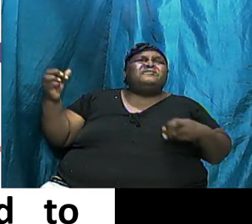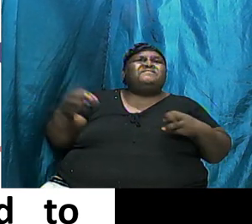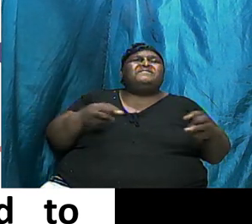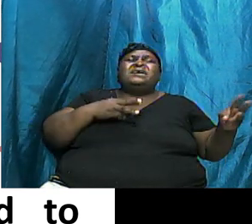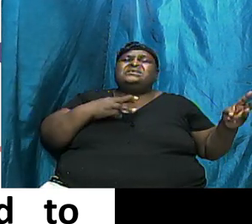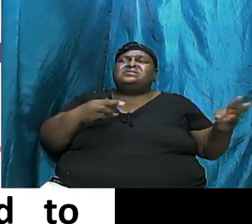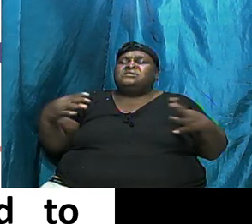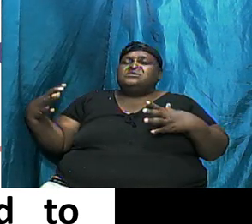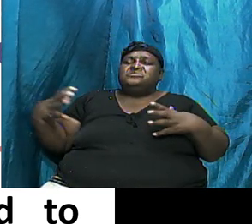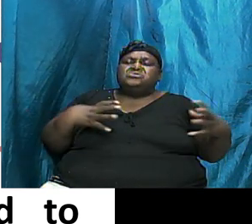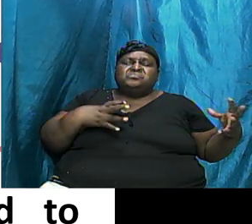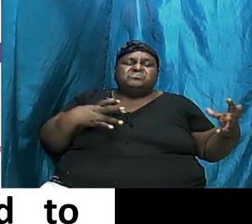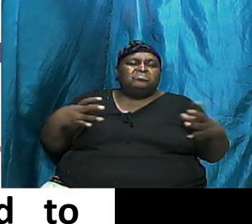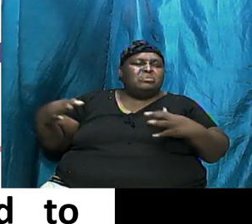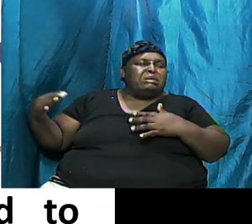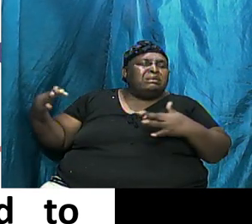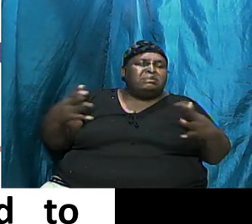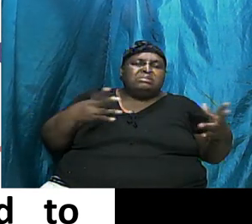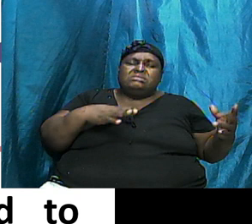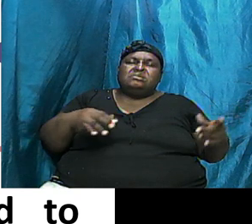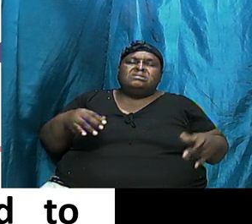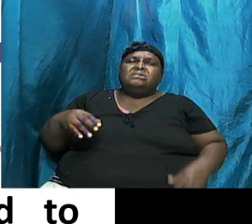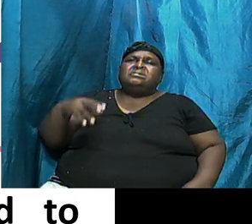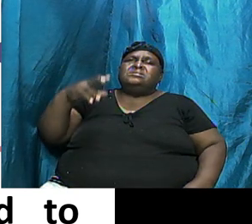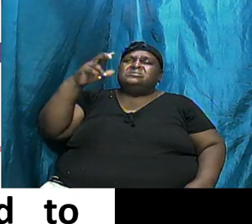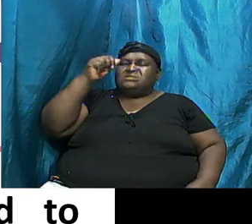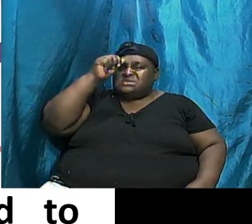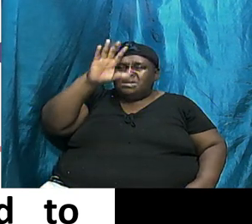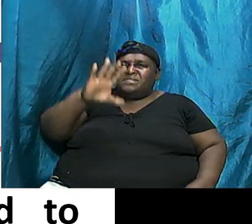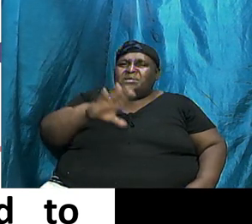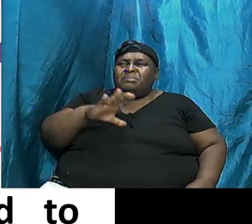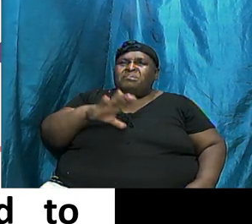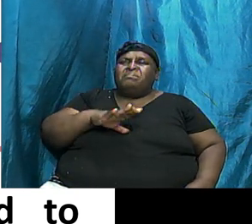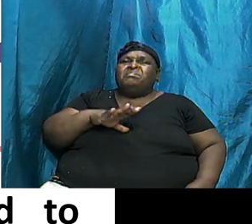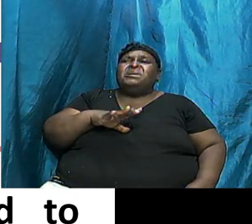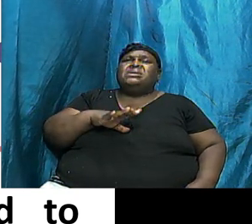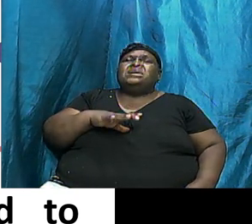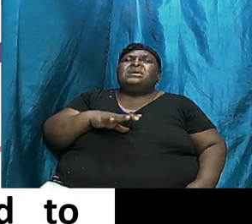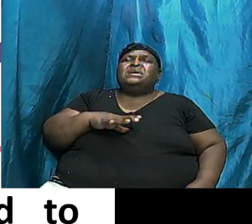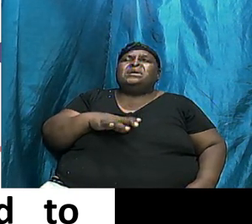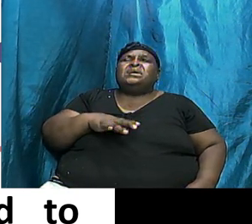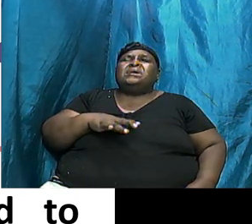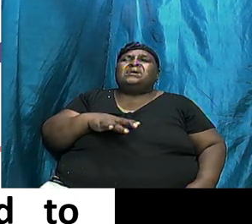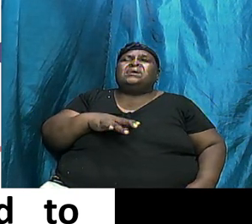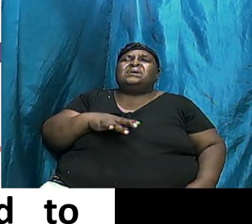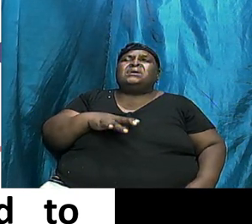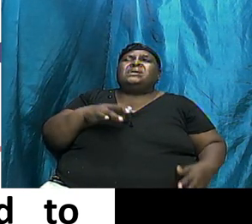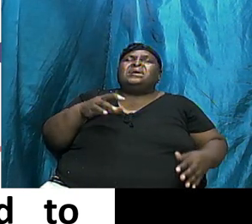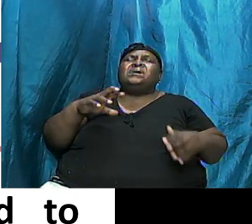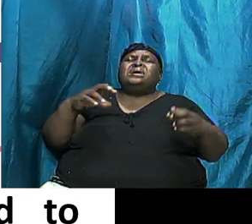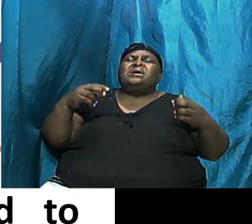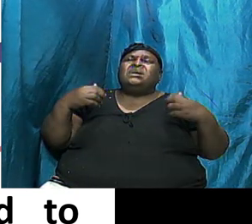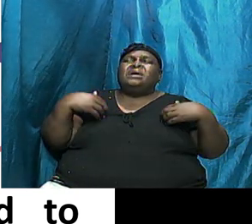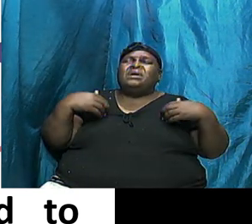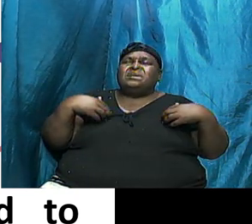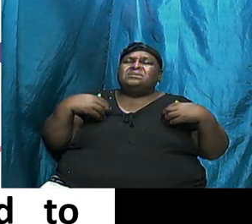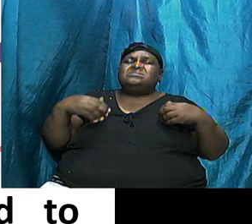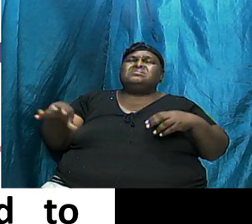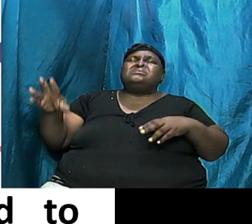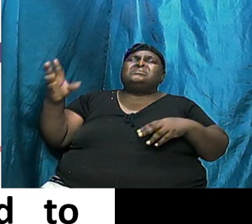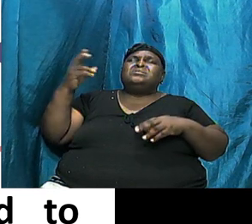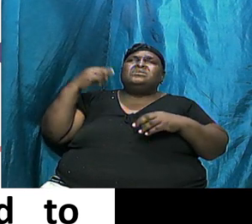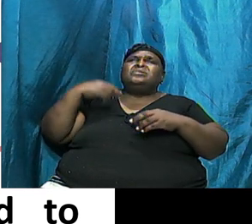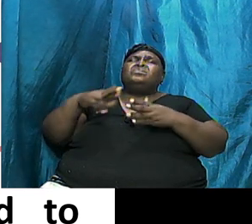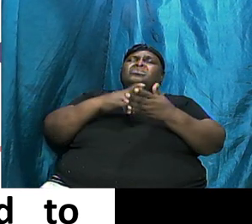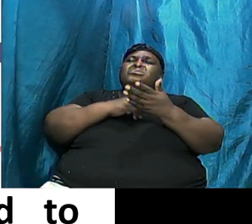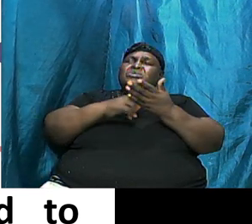That Struggle And We Are Seeing That Nimrod Got The Upper Hand With The Descendants Of Noah Who Were Righteous People And Who